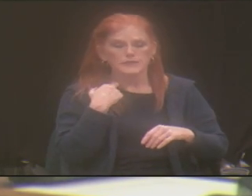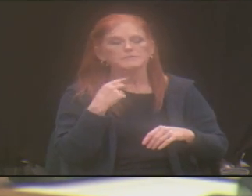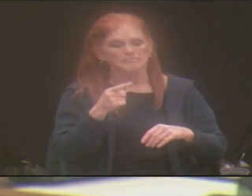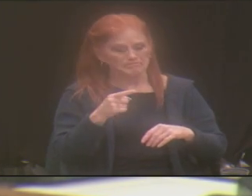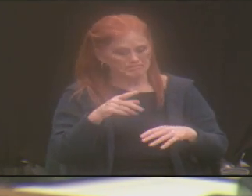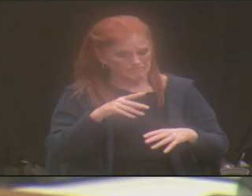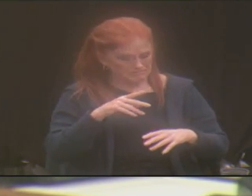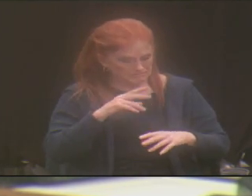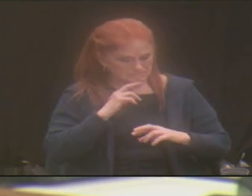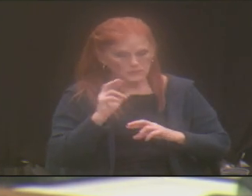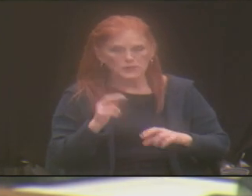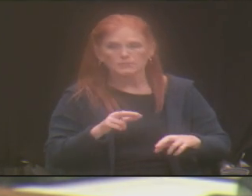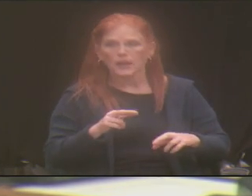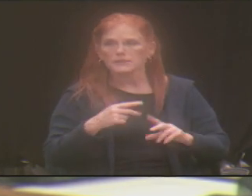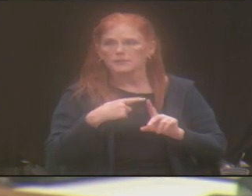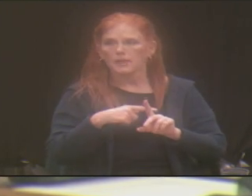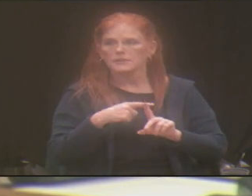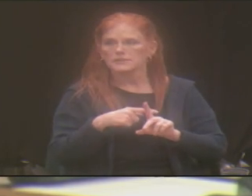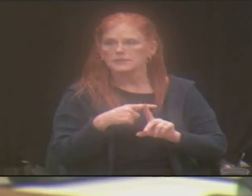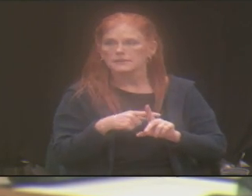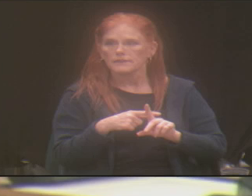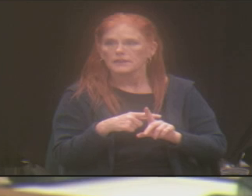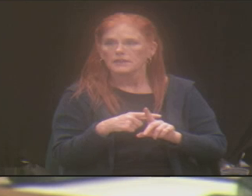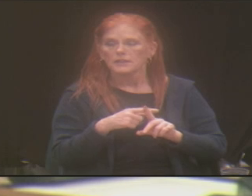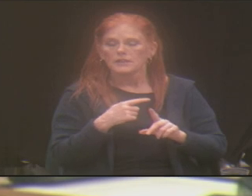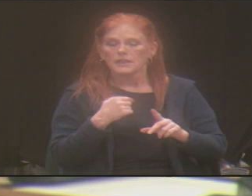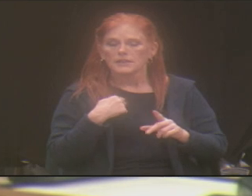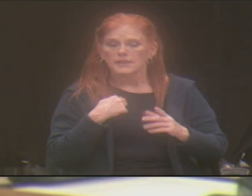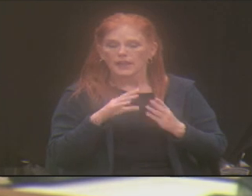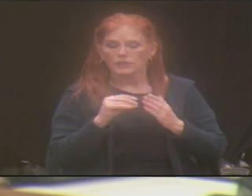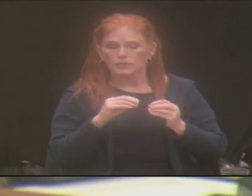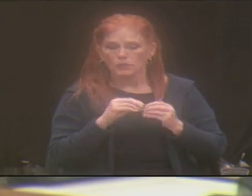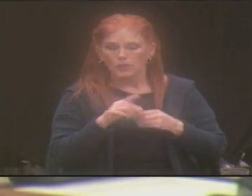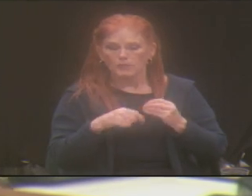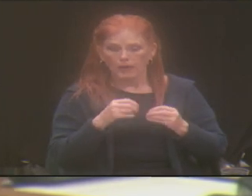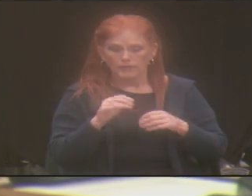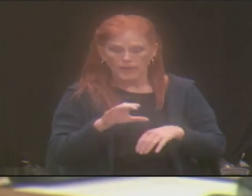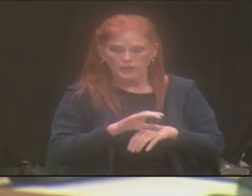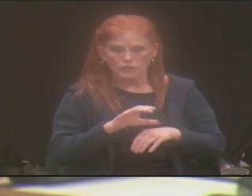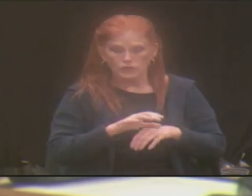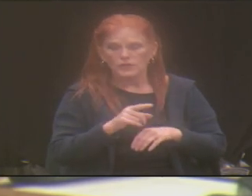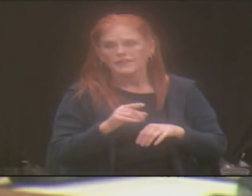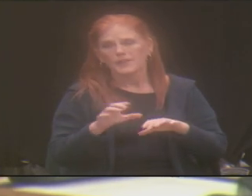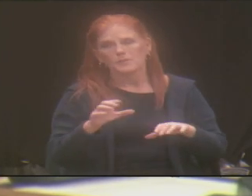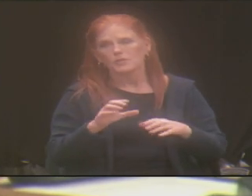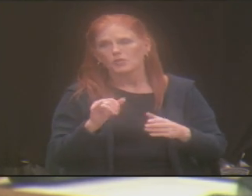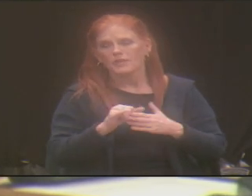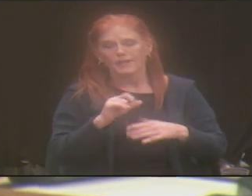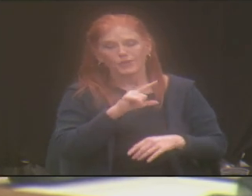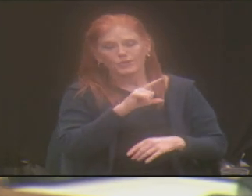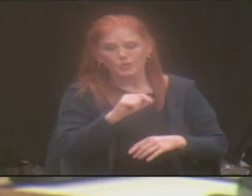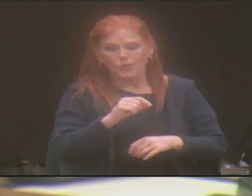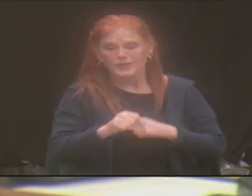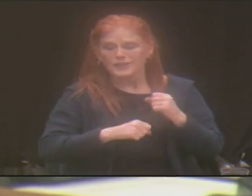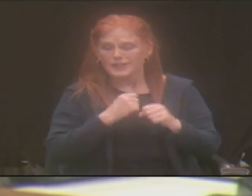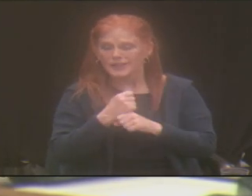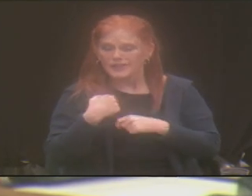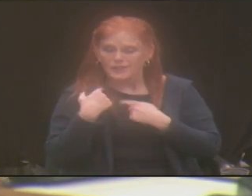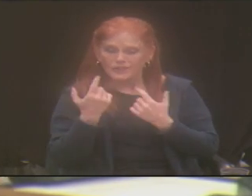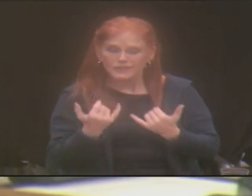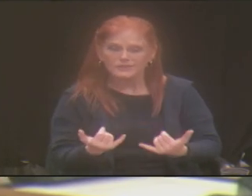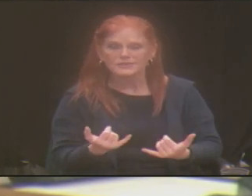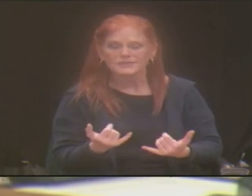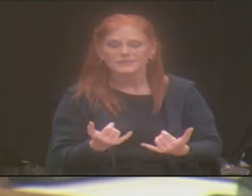as I learned more about this church, they have been doing this for 20 years. They